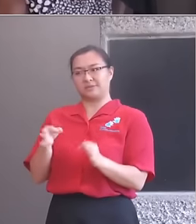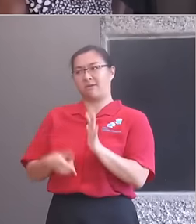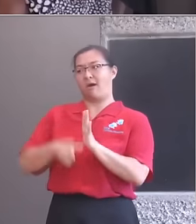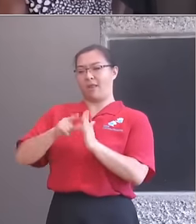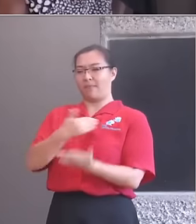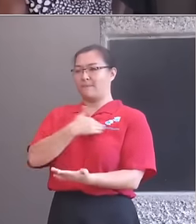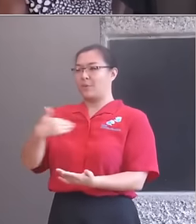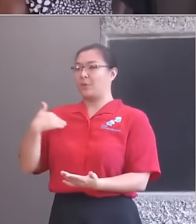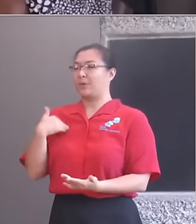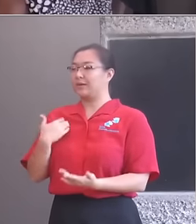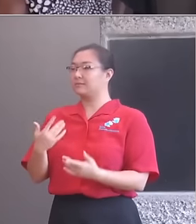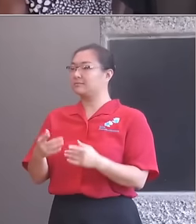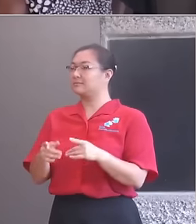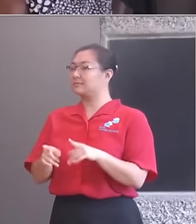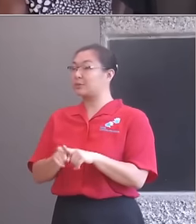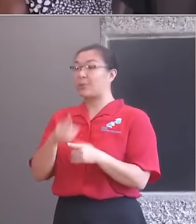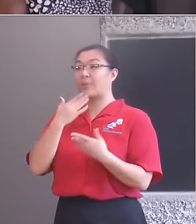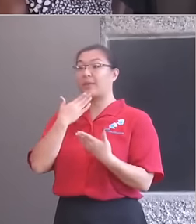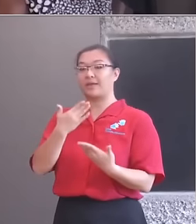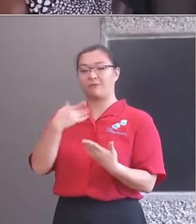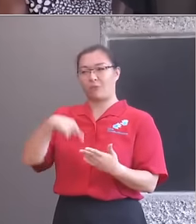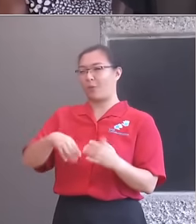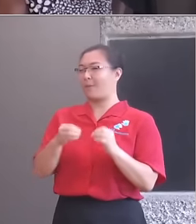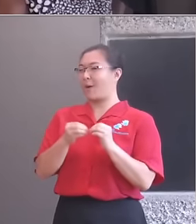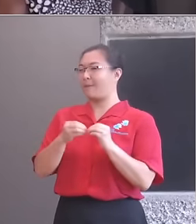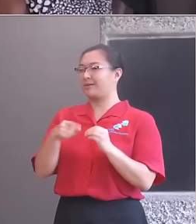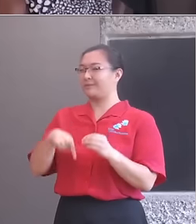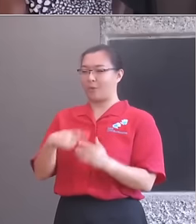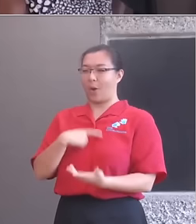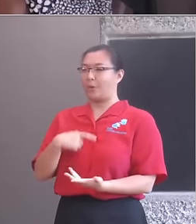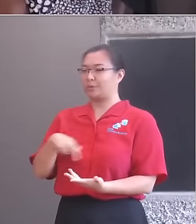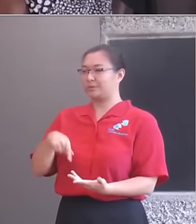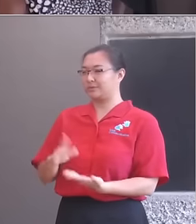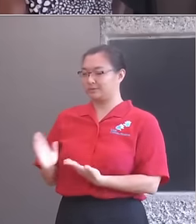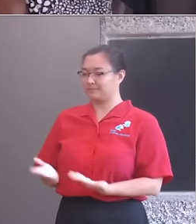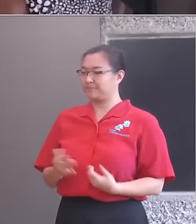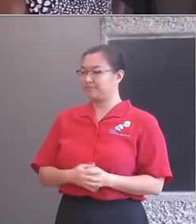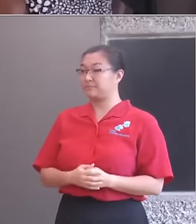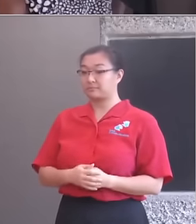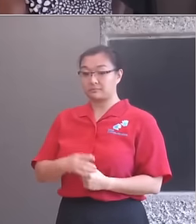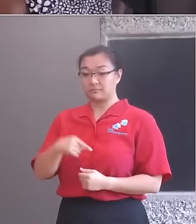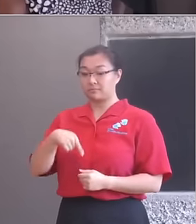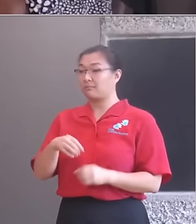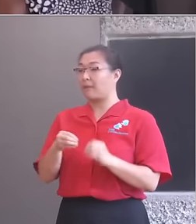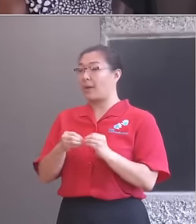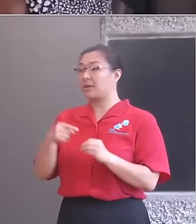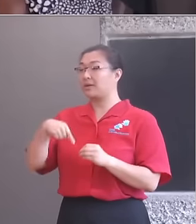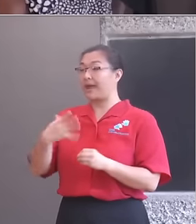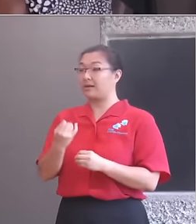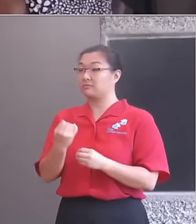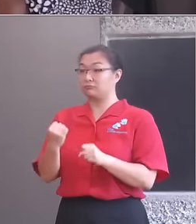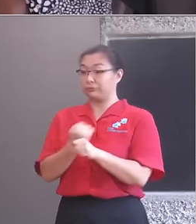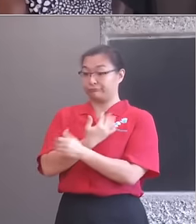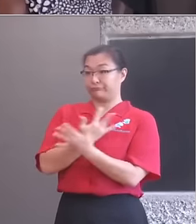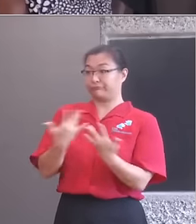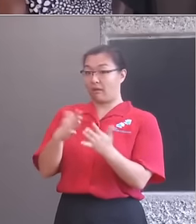Nick Kenyon from the Barbican for hosting us. And the Barbican does a huge amount of cultural education work in East London,